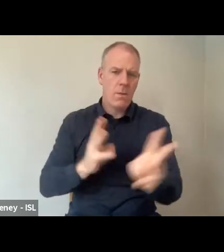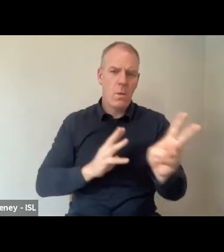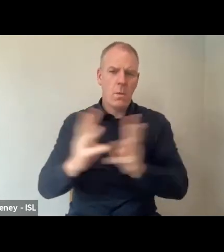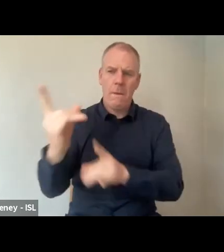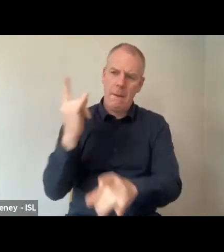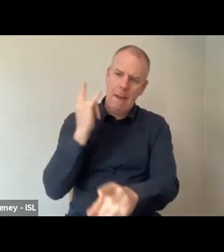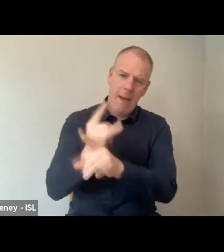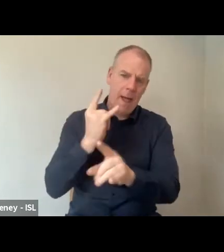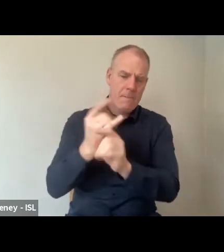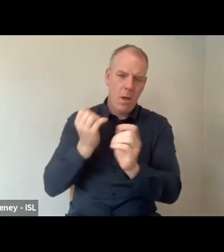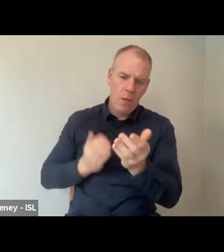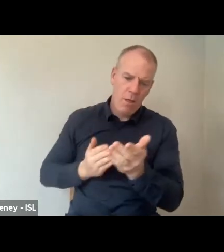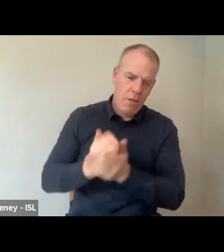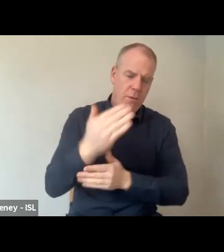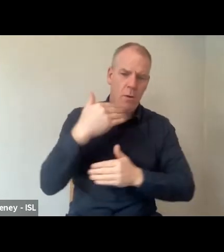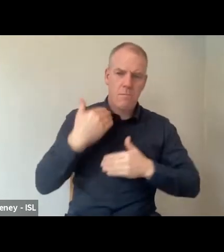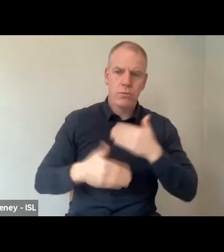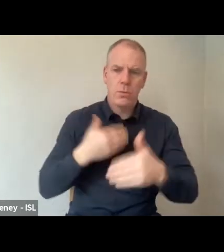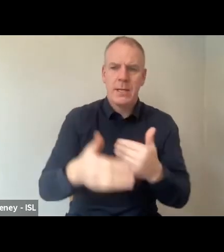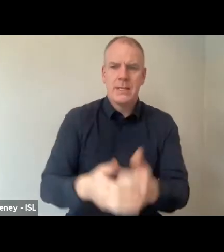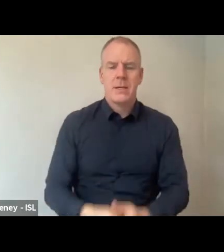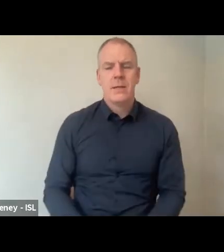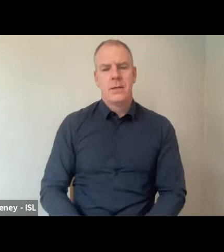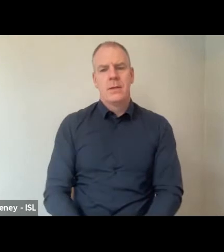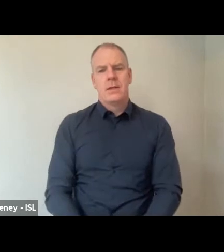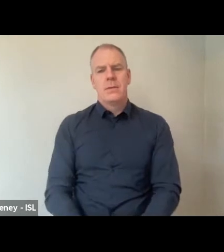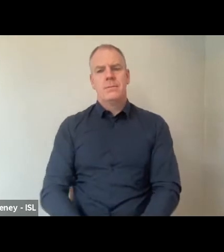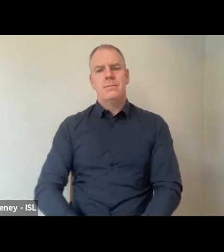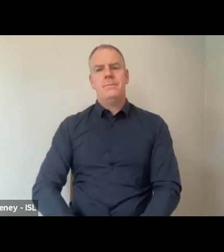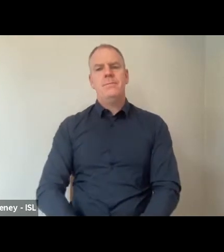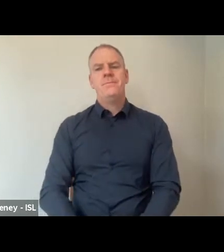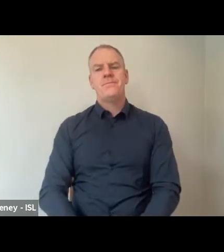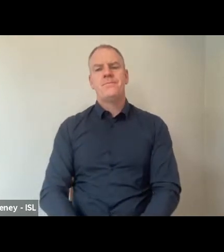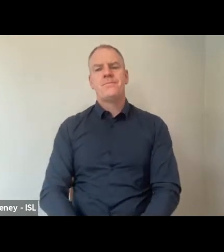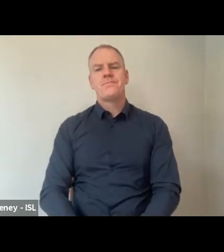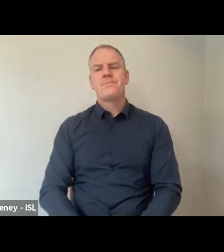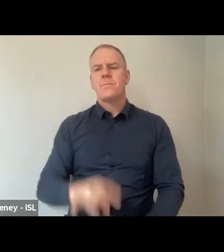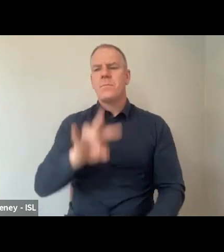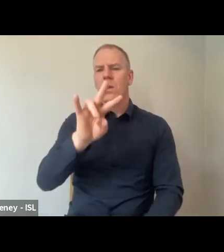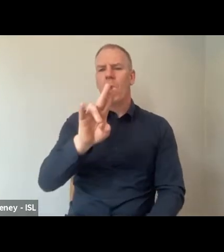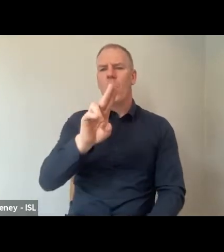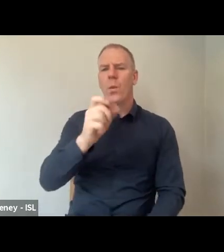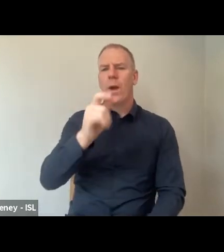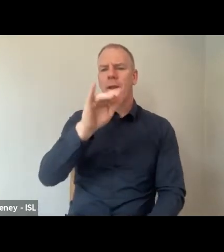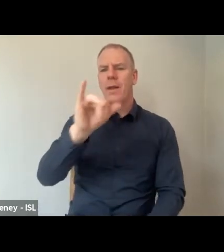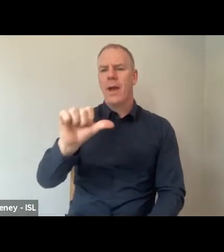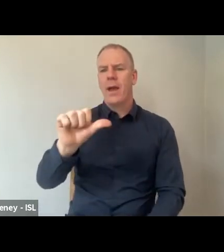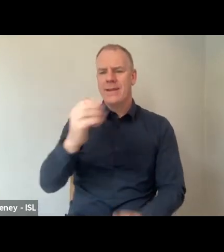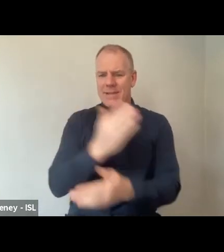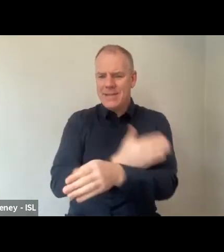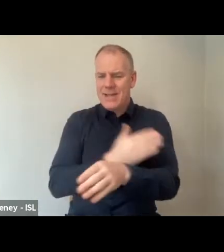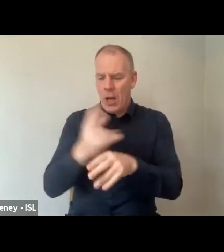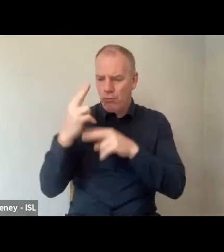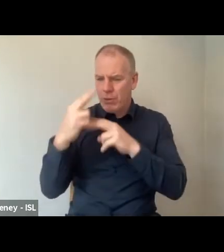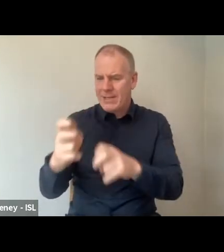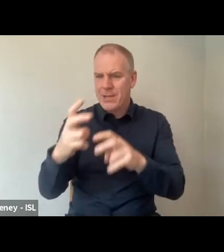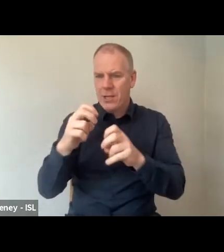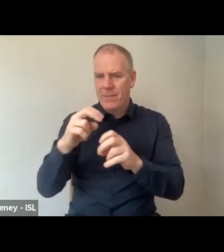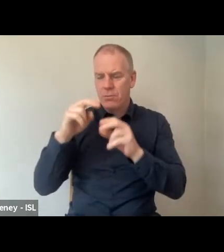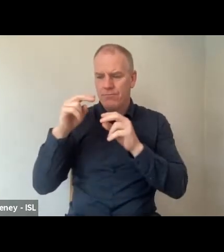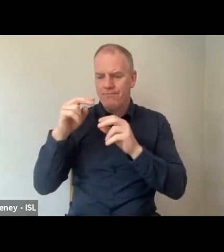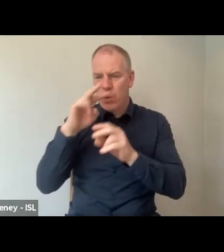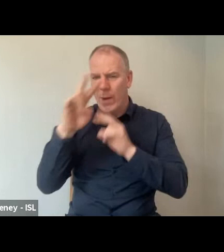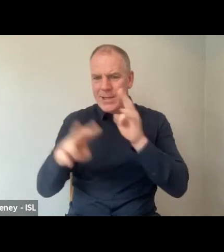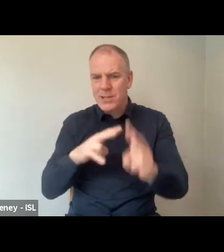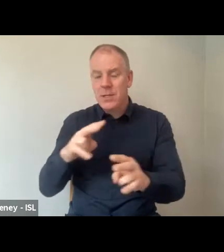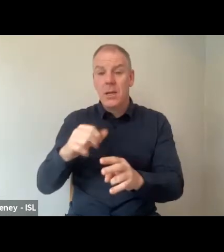they provided throughout this process. When Qualia began the research for the barometer, we were in the throes of the first